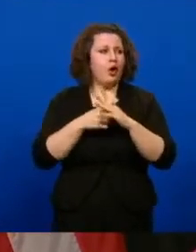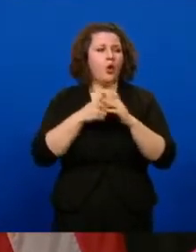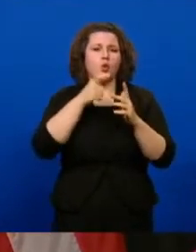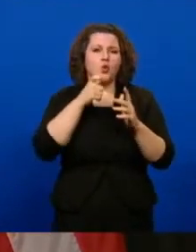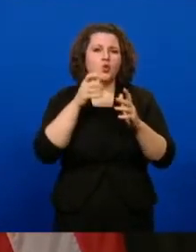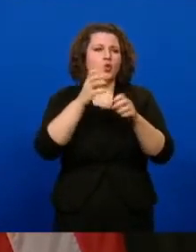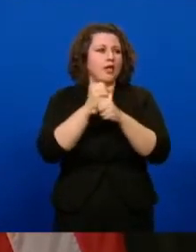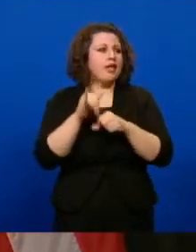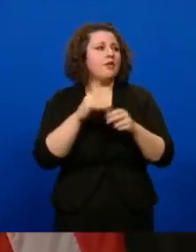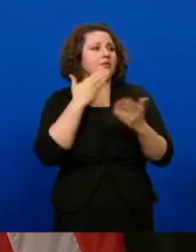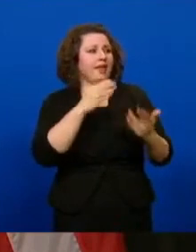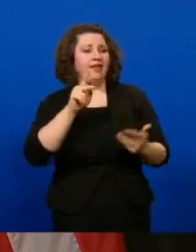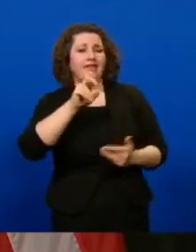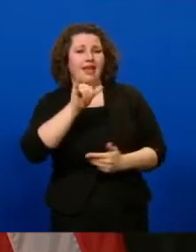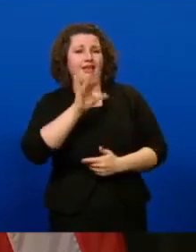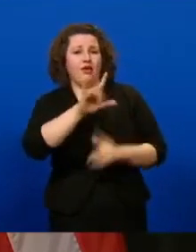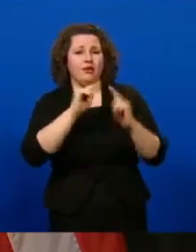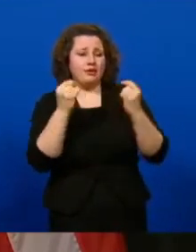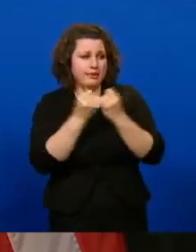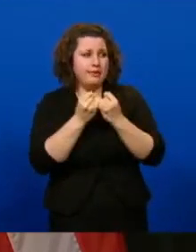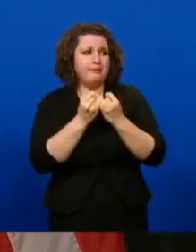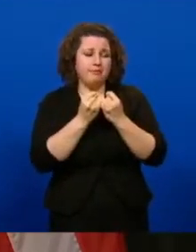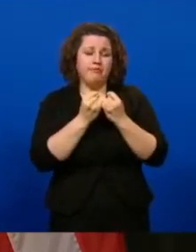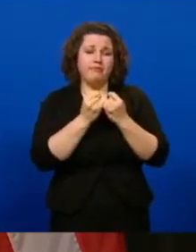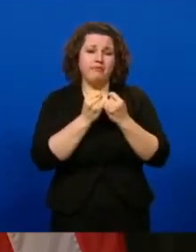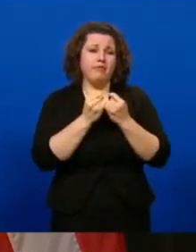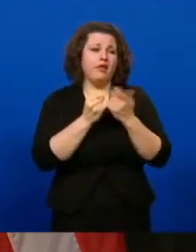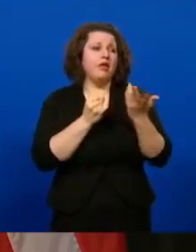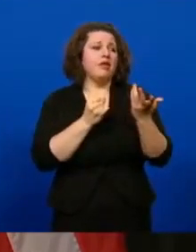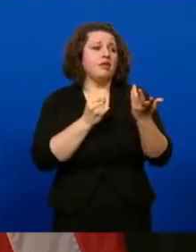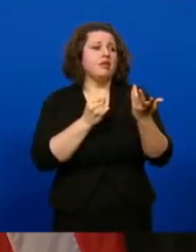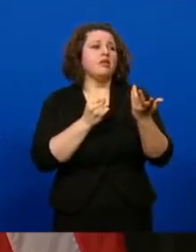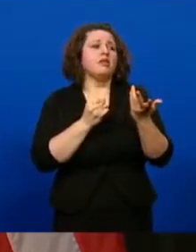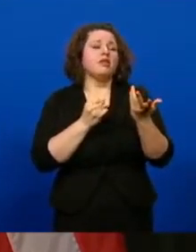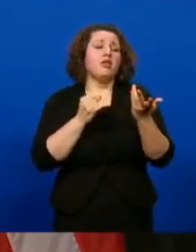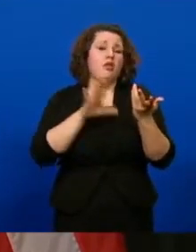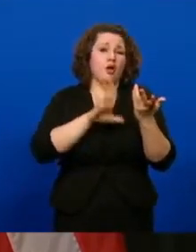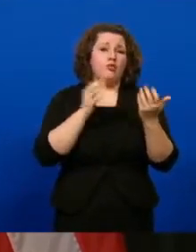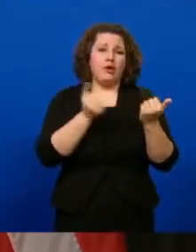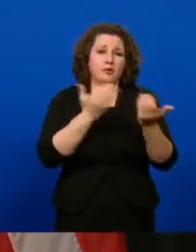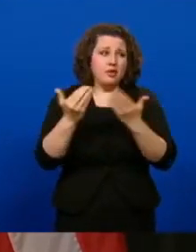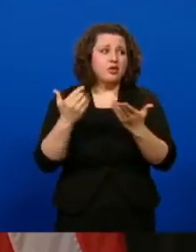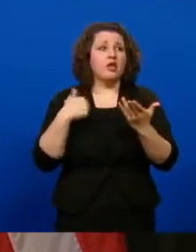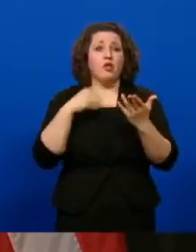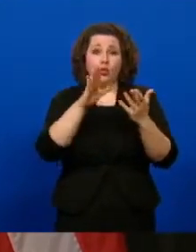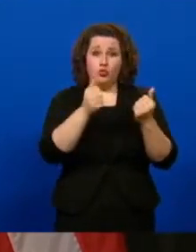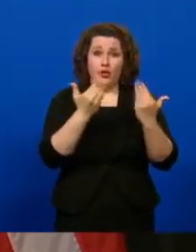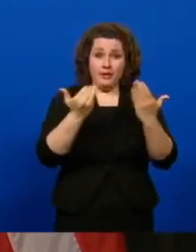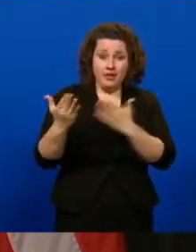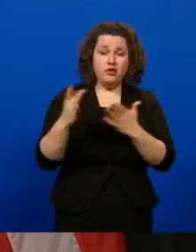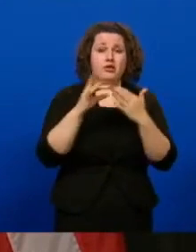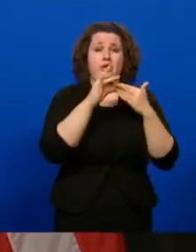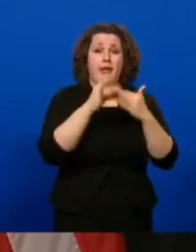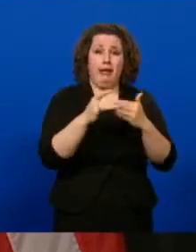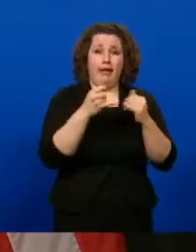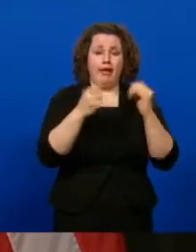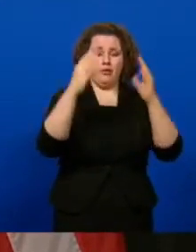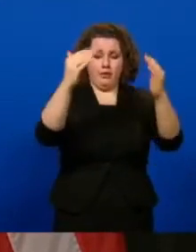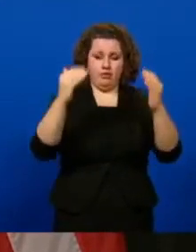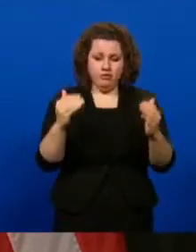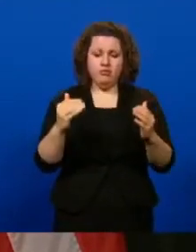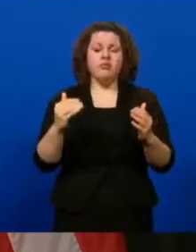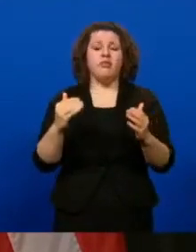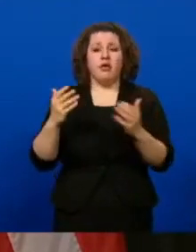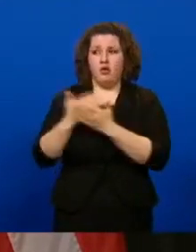Kelly and her team for their work that they did with that, with those recommendations. We took those recommendations, with new